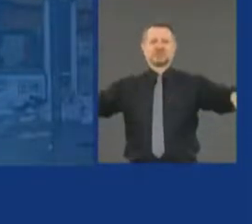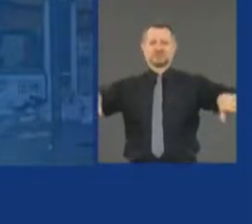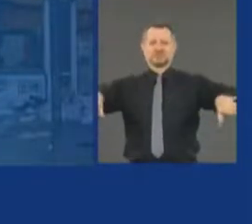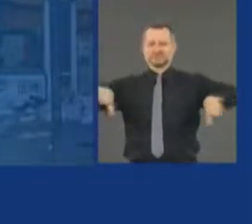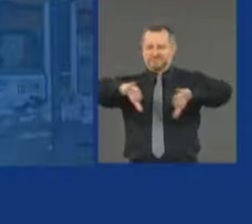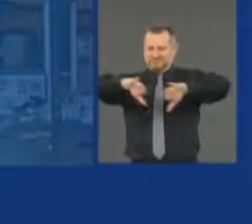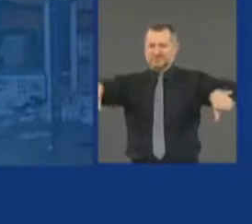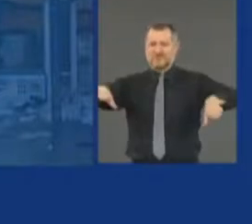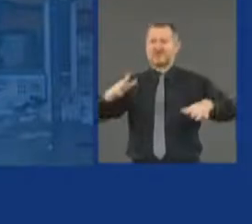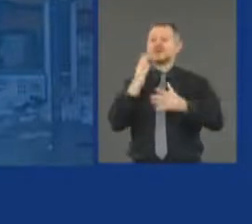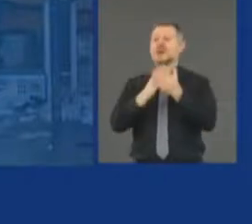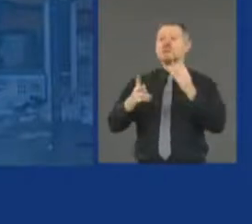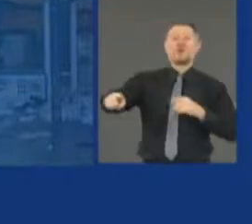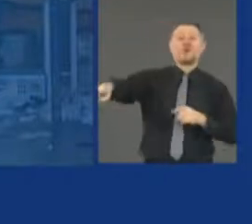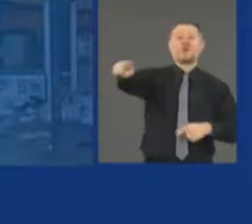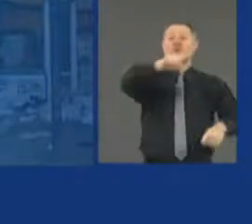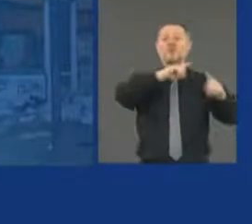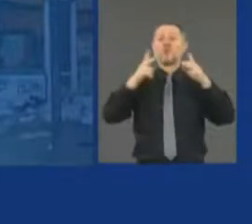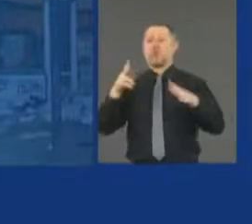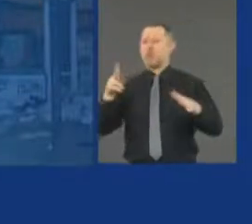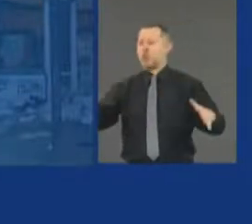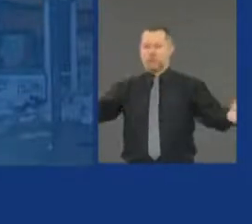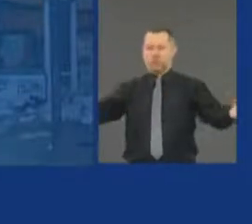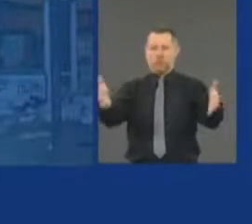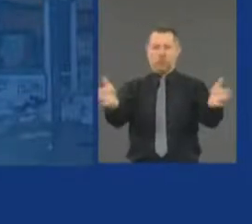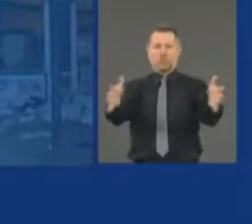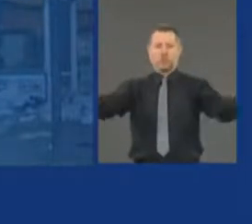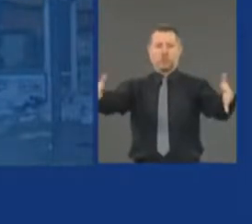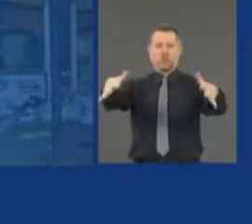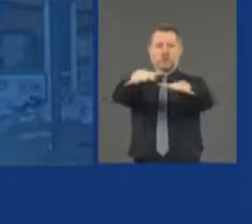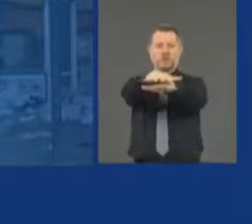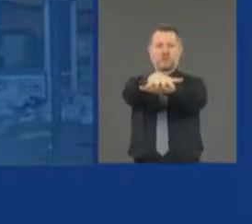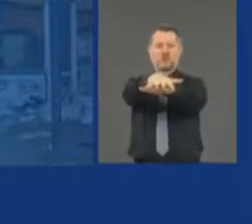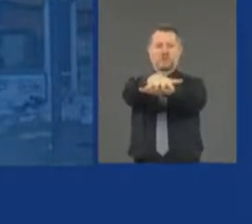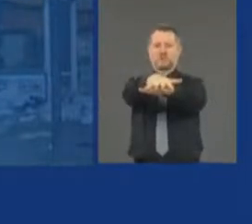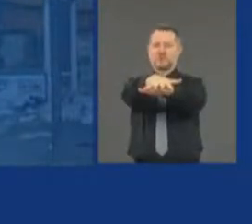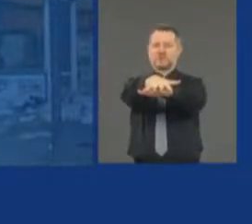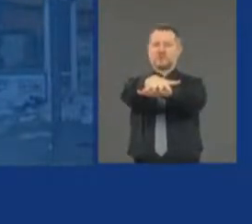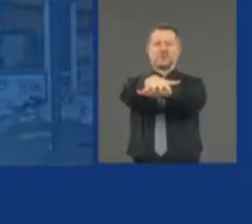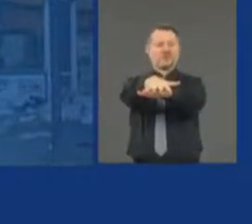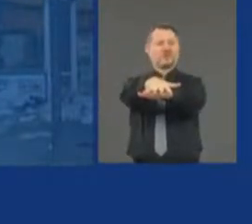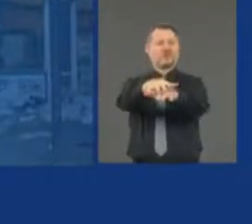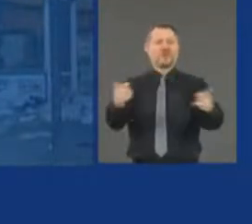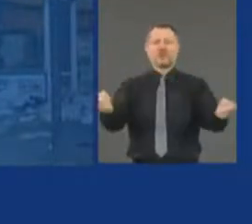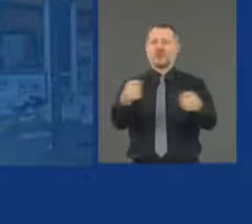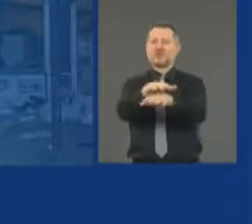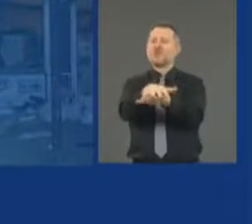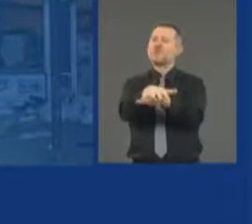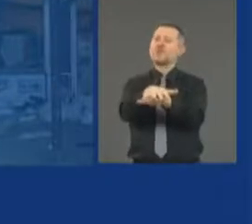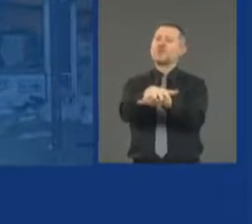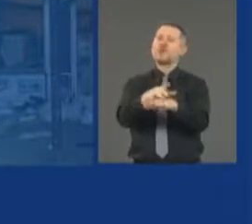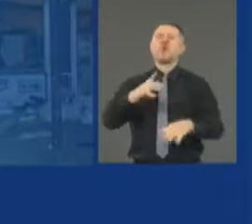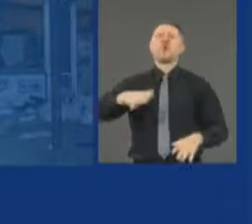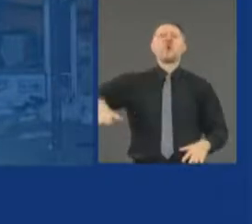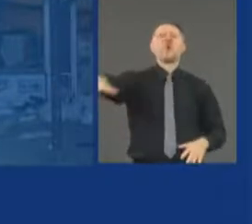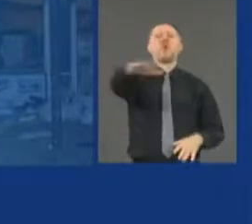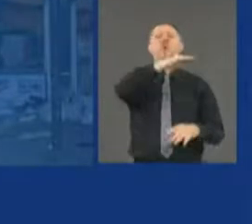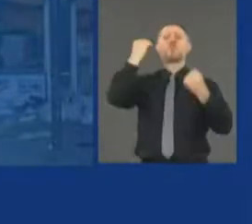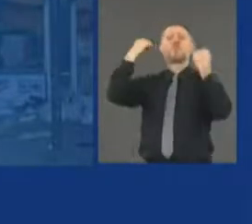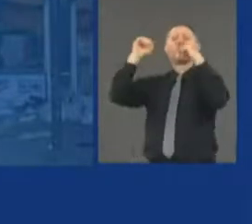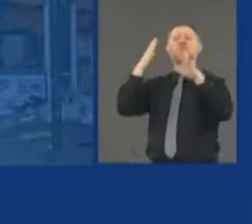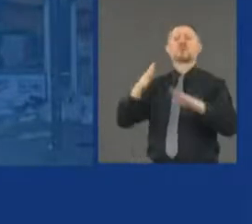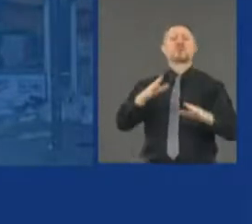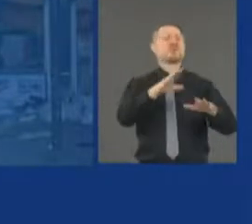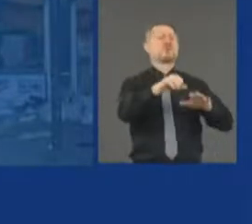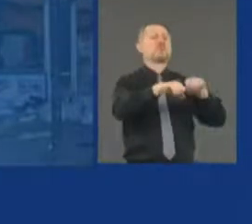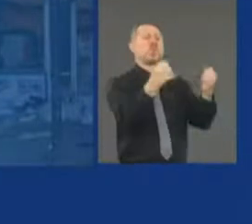to morph those two together. All the protesters are actually looters and